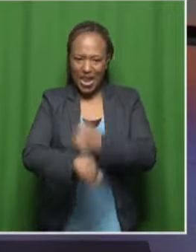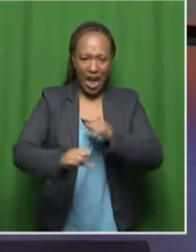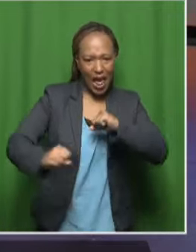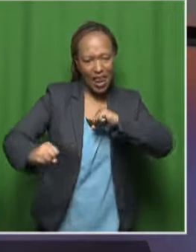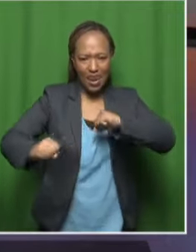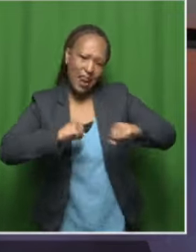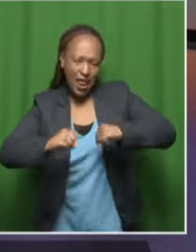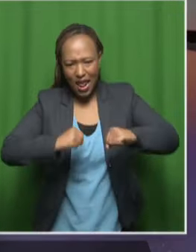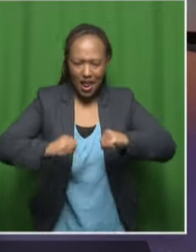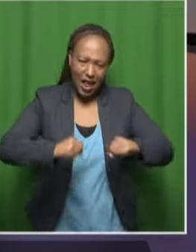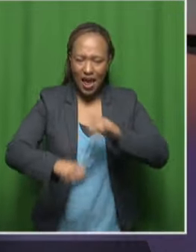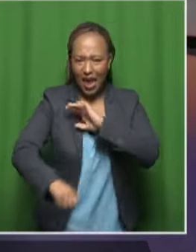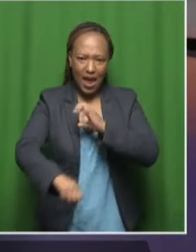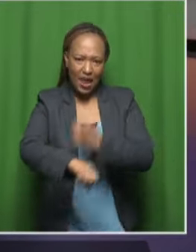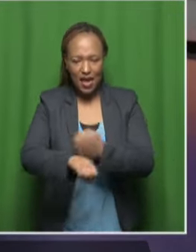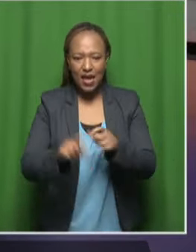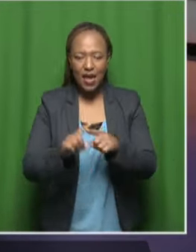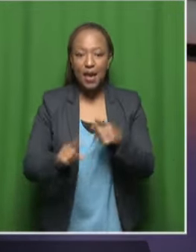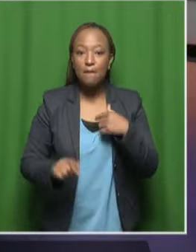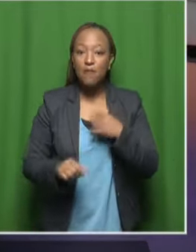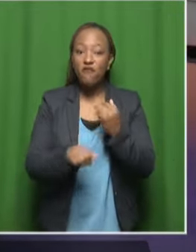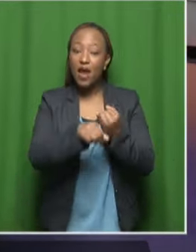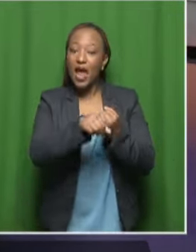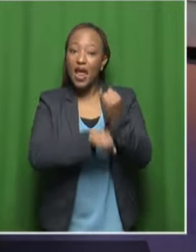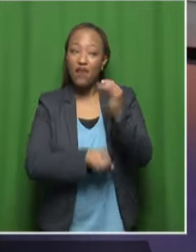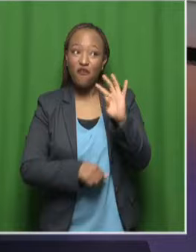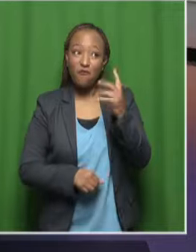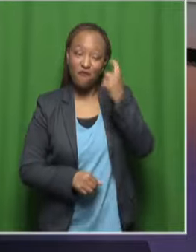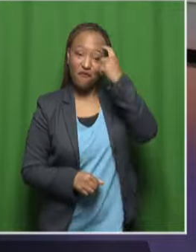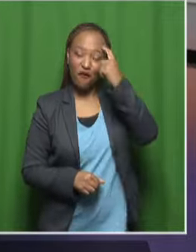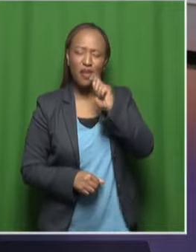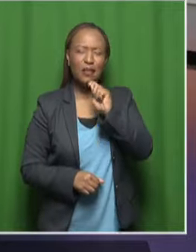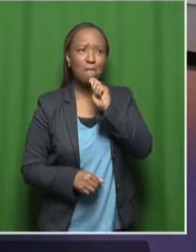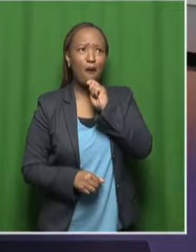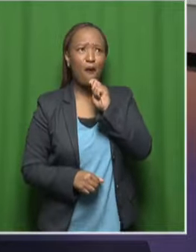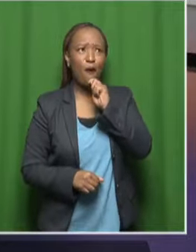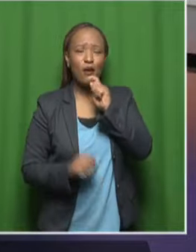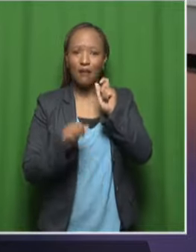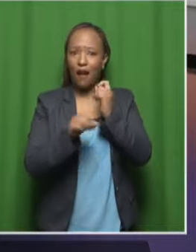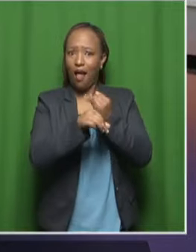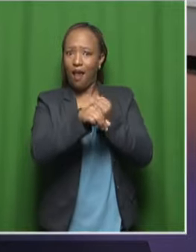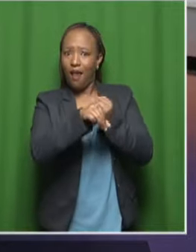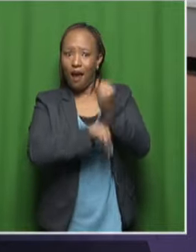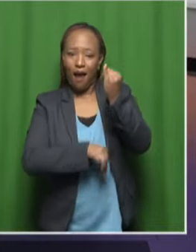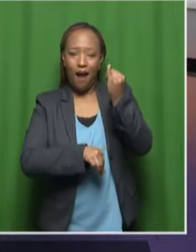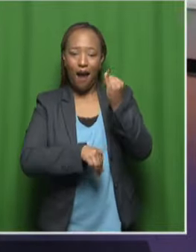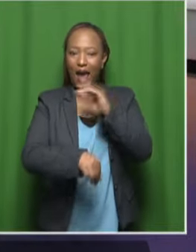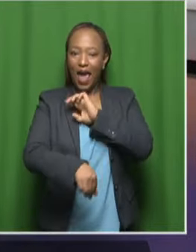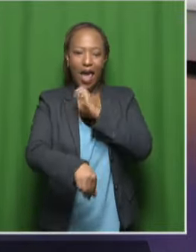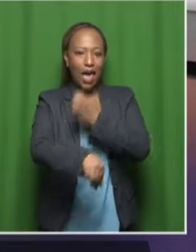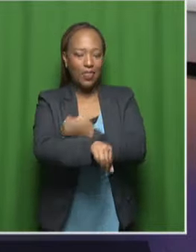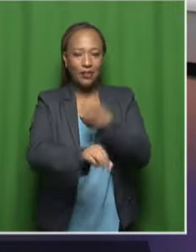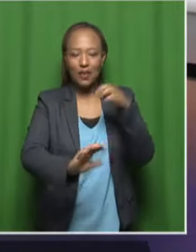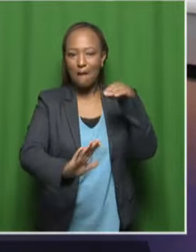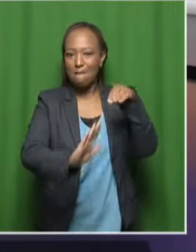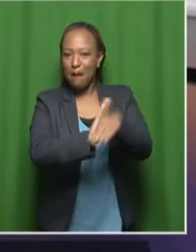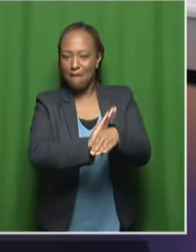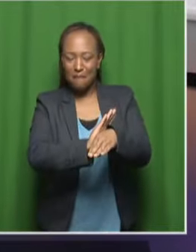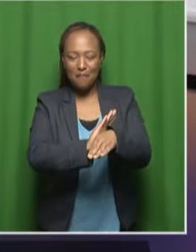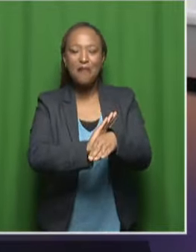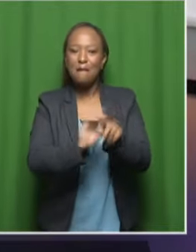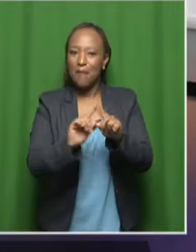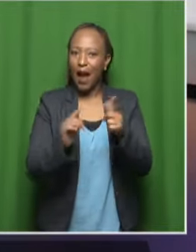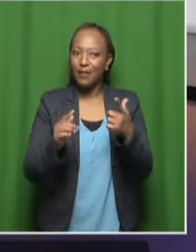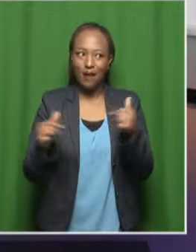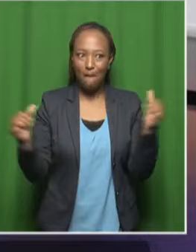cloud in our studio. Because I've been up from 4am and my energy levels have dropped. Let's talk about